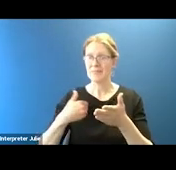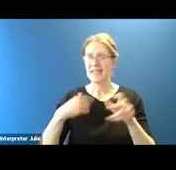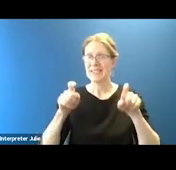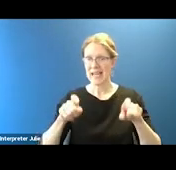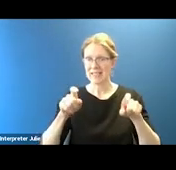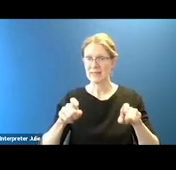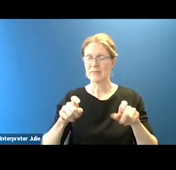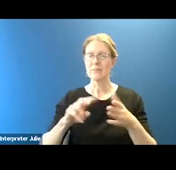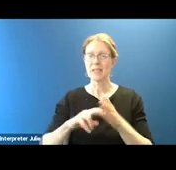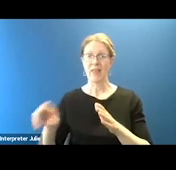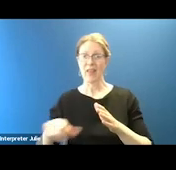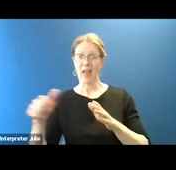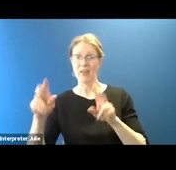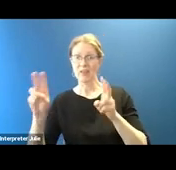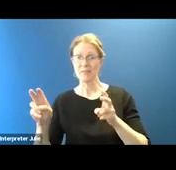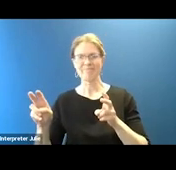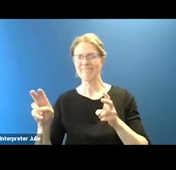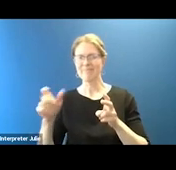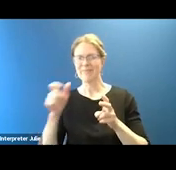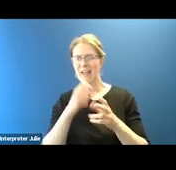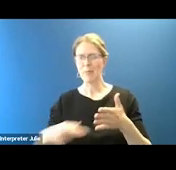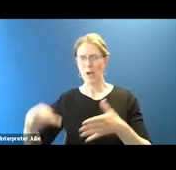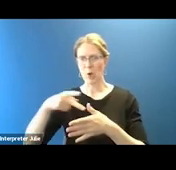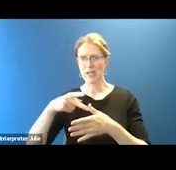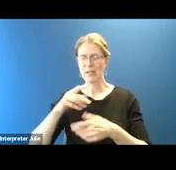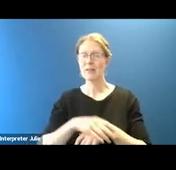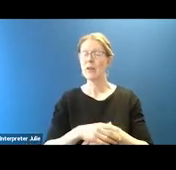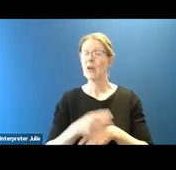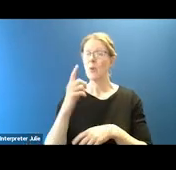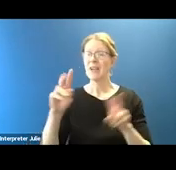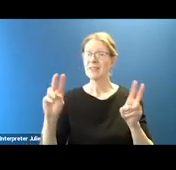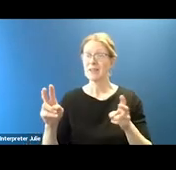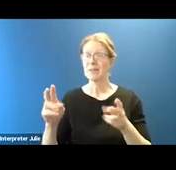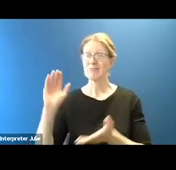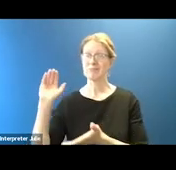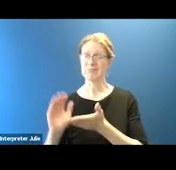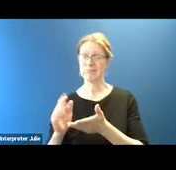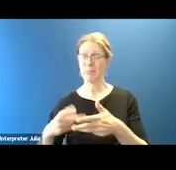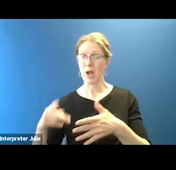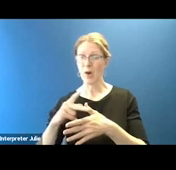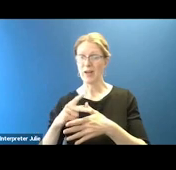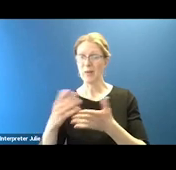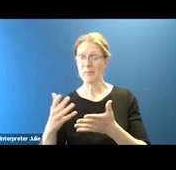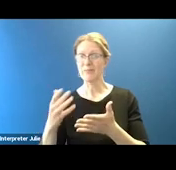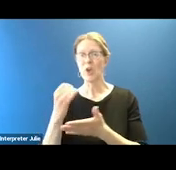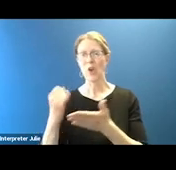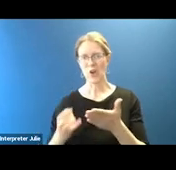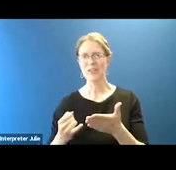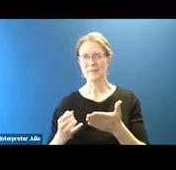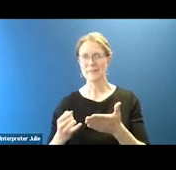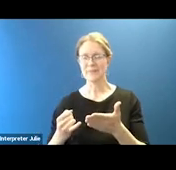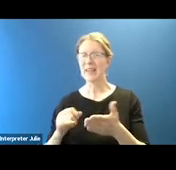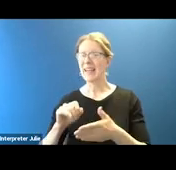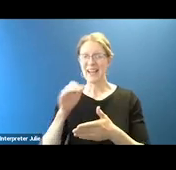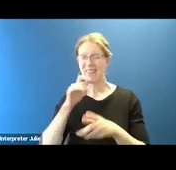the other subjects less of a priority. One of those subjects that became less of a priority was the arts, and when arts weren't tested